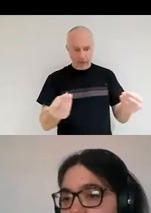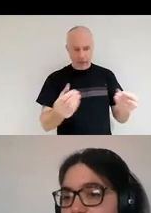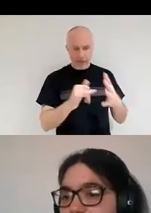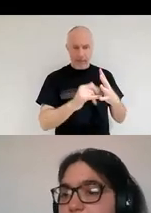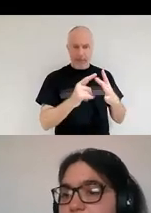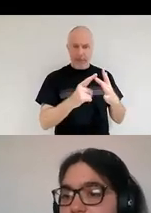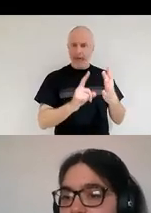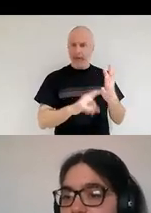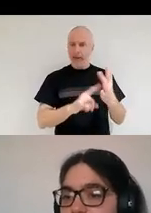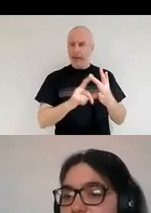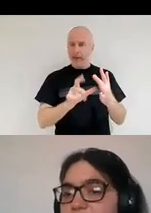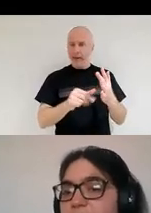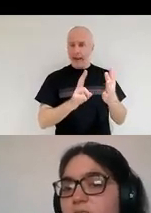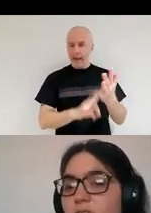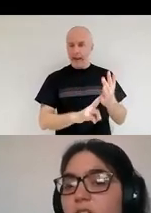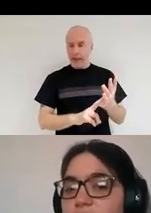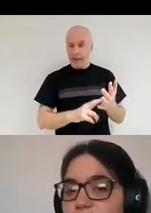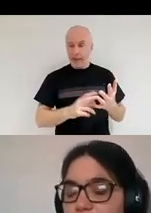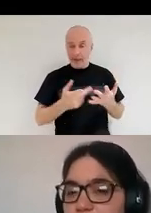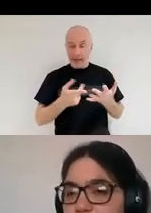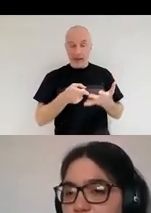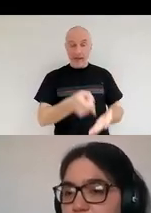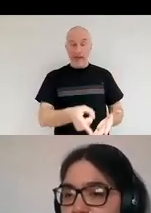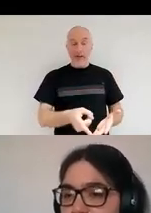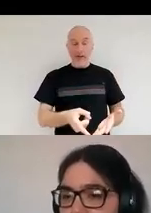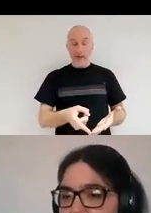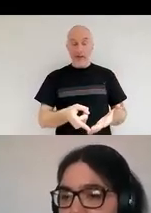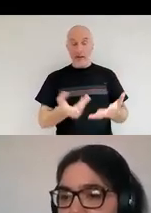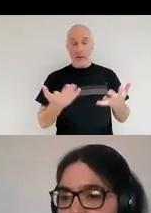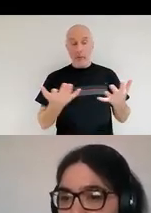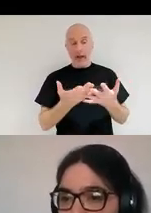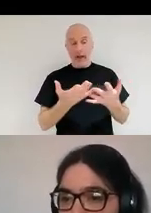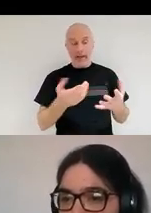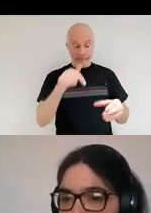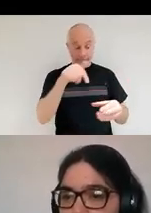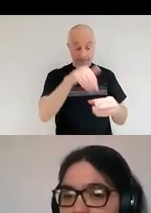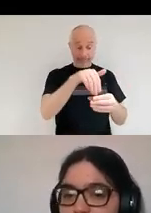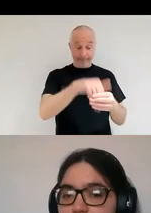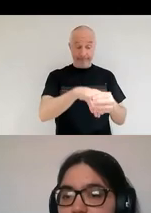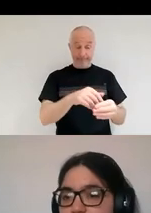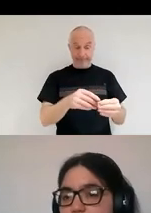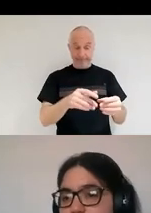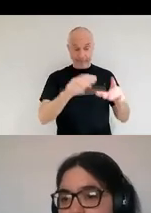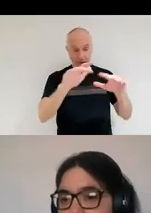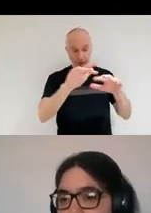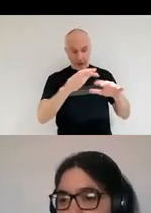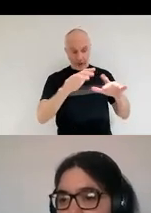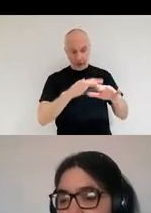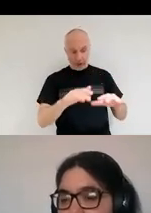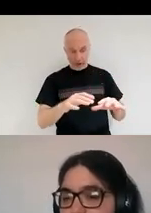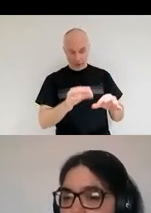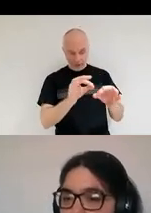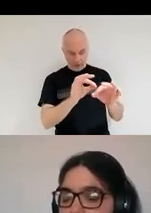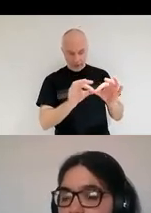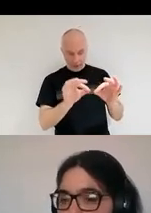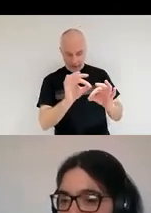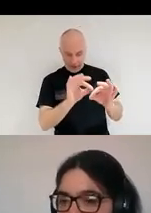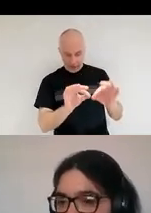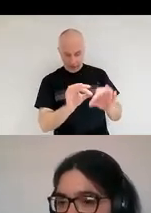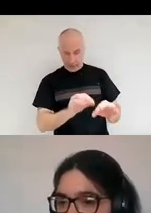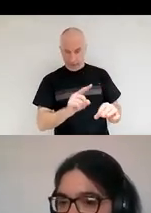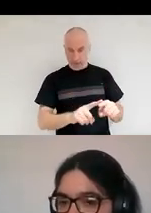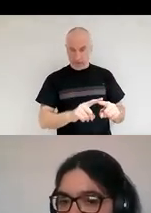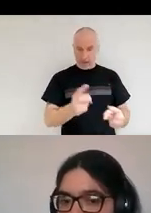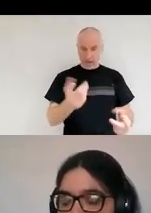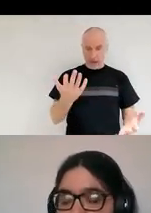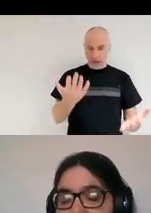these elements that are usually lacking, they are locked up into those springs. So we can look at the composition of those grains and compare it with